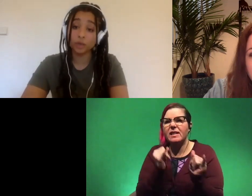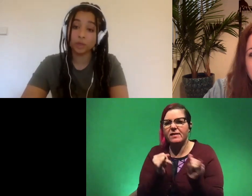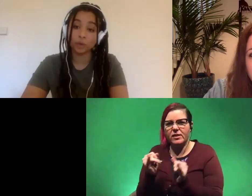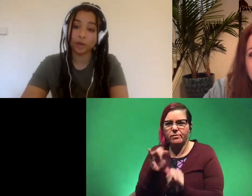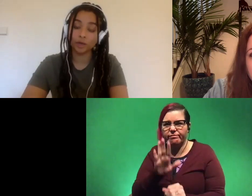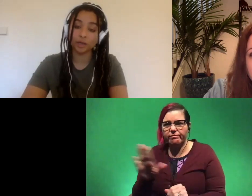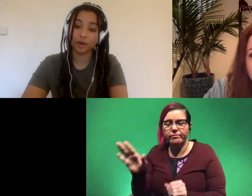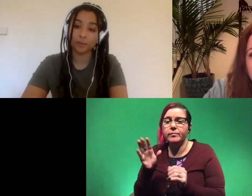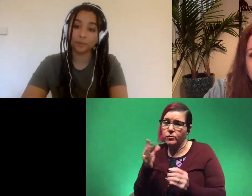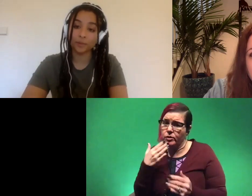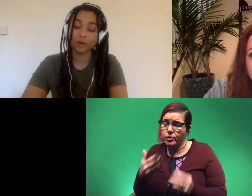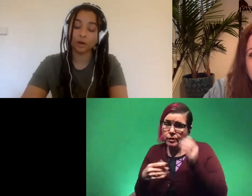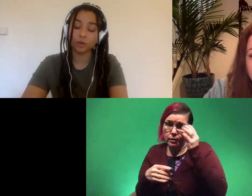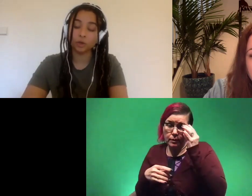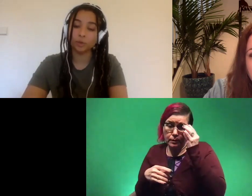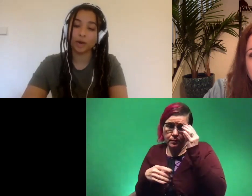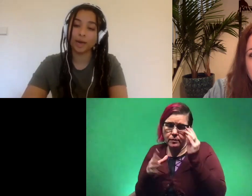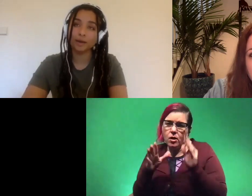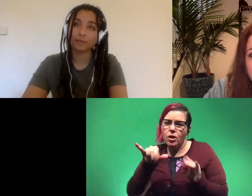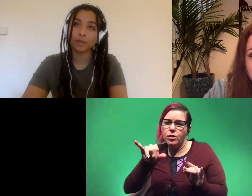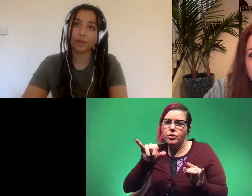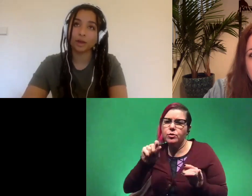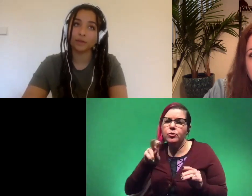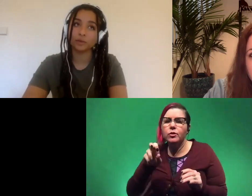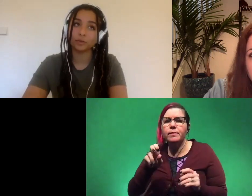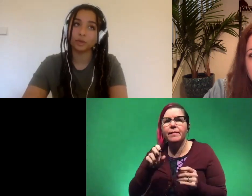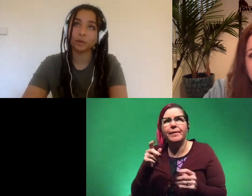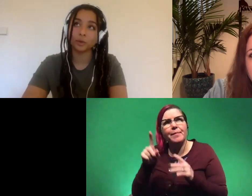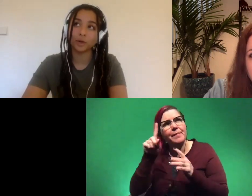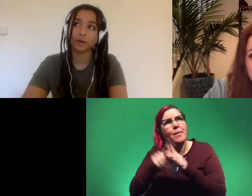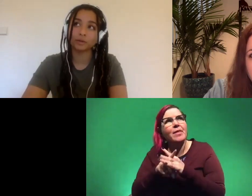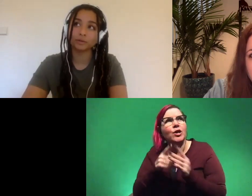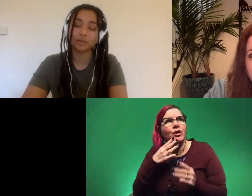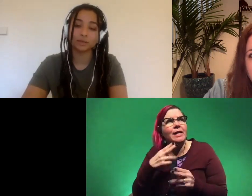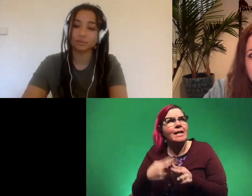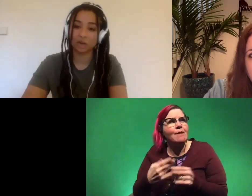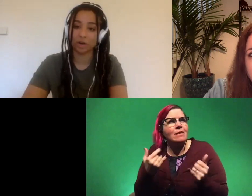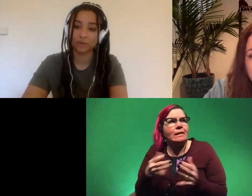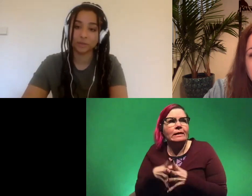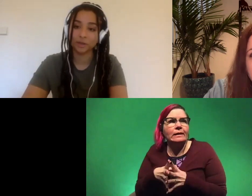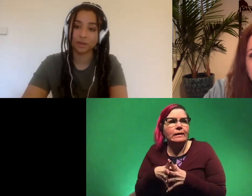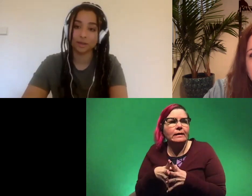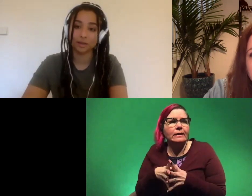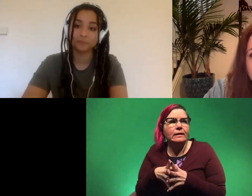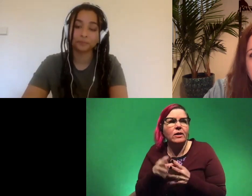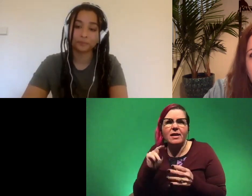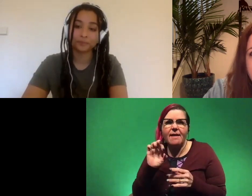are really really quite good um on youtube but i can't think of a really good one right now that's like on netflix or anything like that i